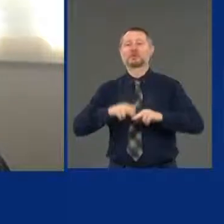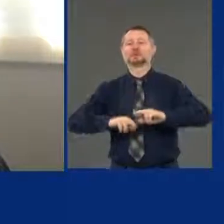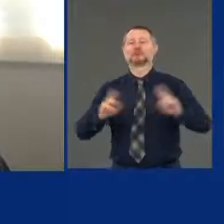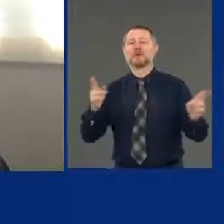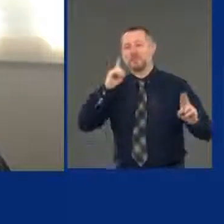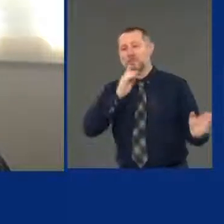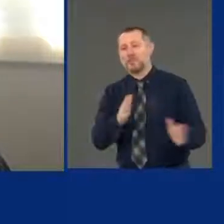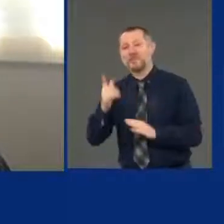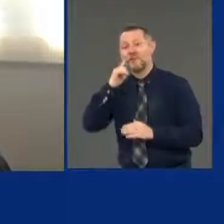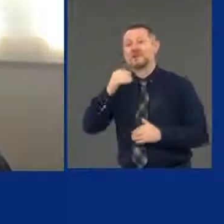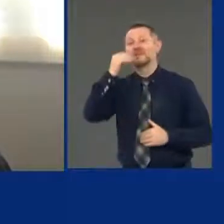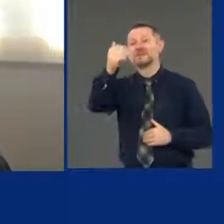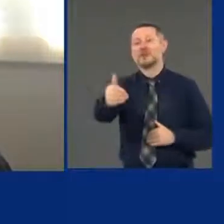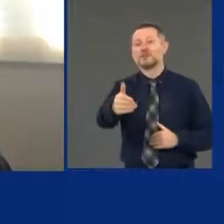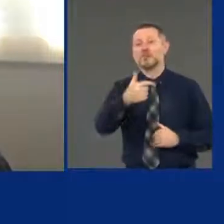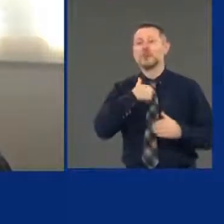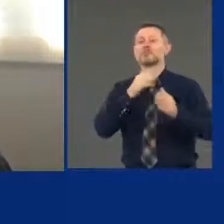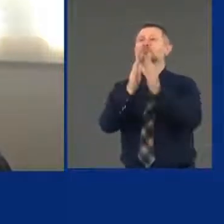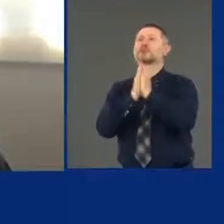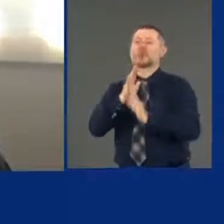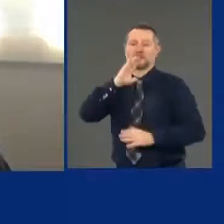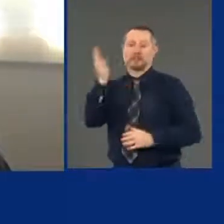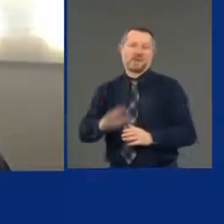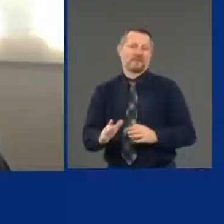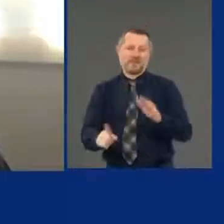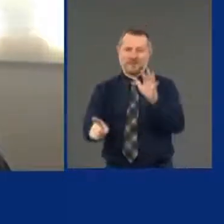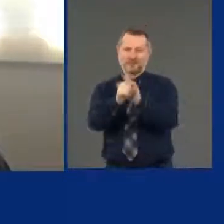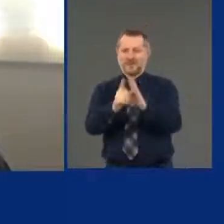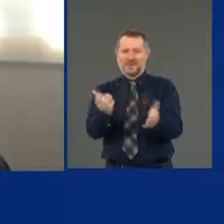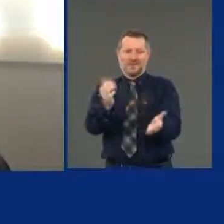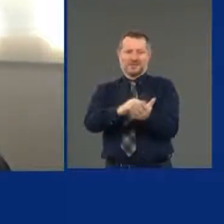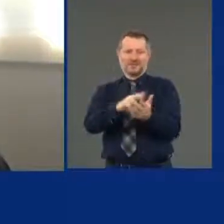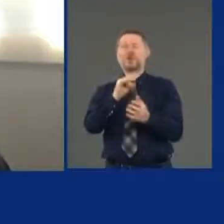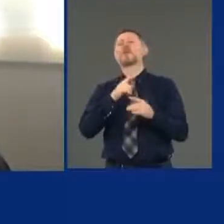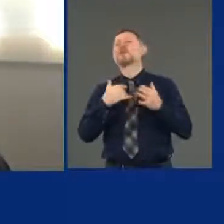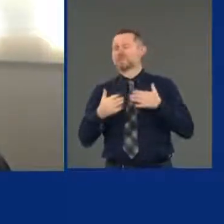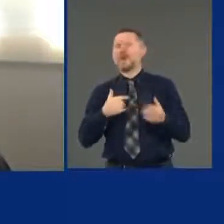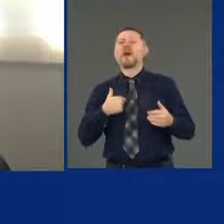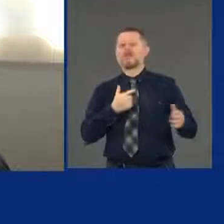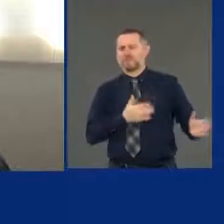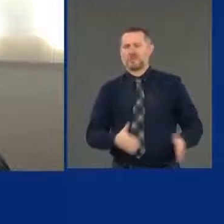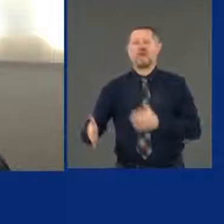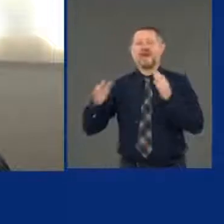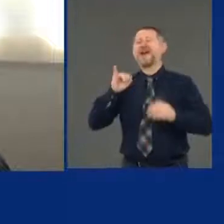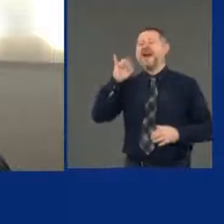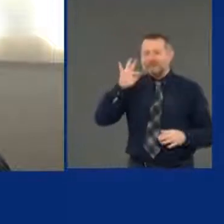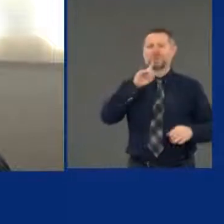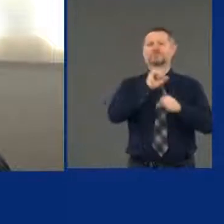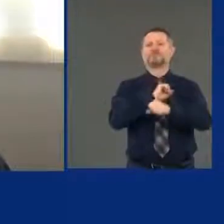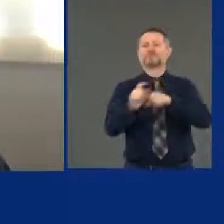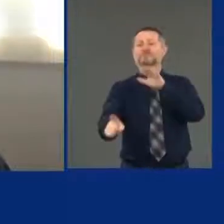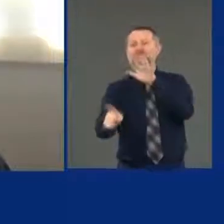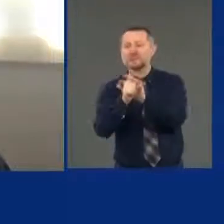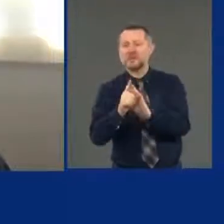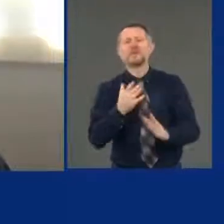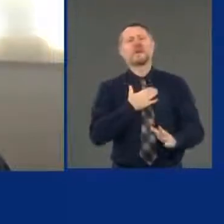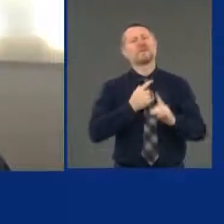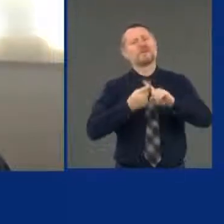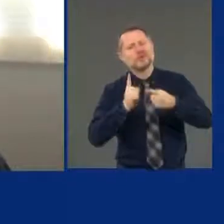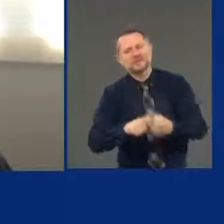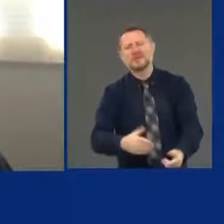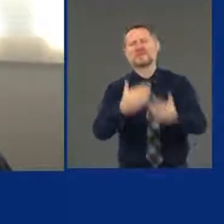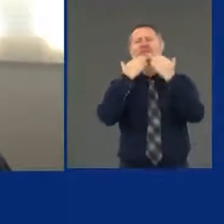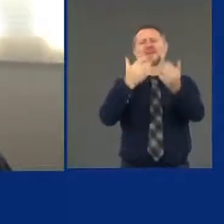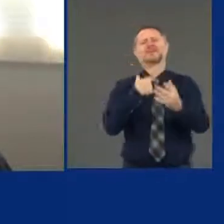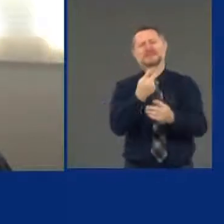shape. We'll pray that it never happens again, but we'll plan that it does. Thank you, my friend. Thank you so much. And thank your whole team for what they're